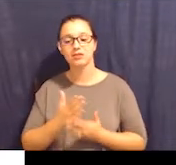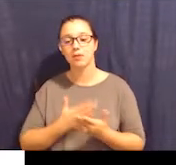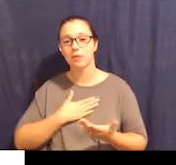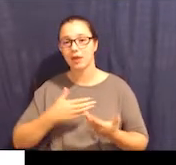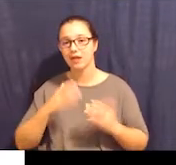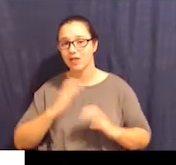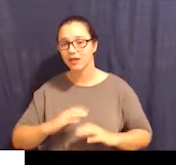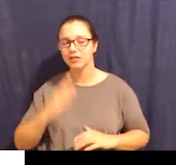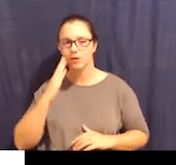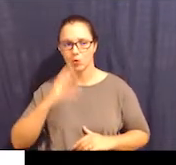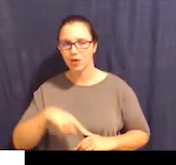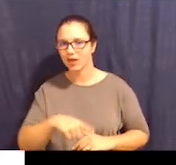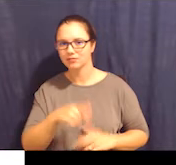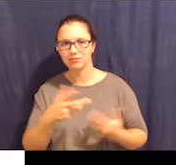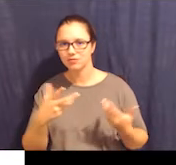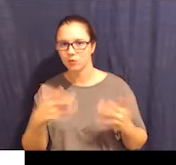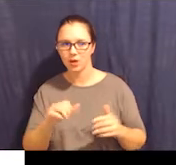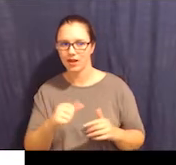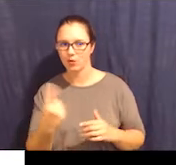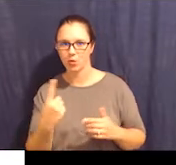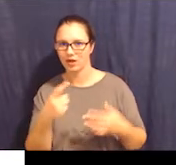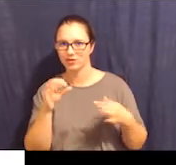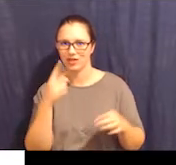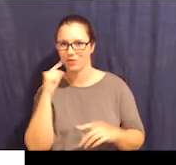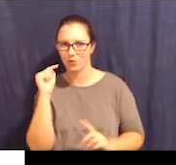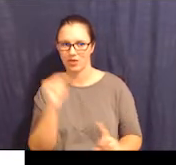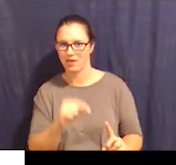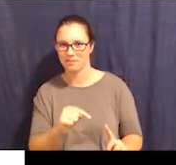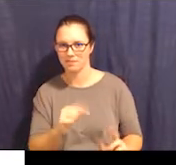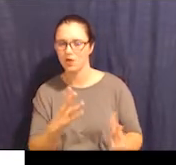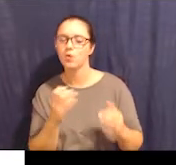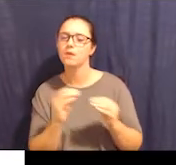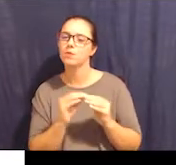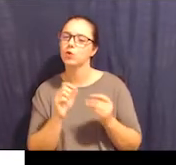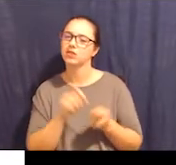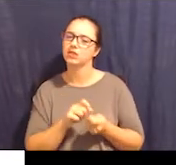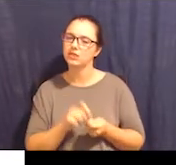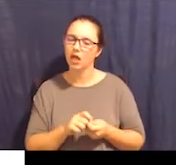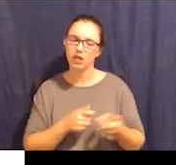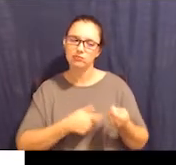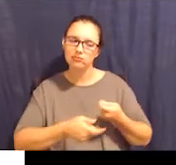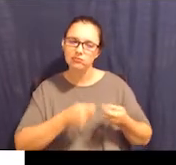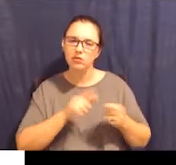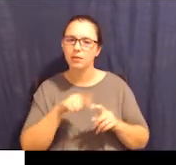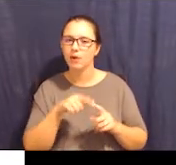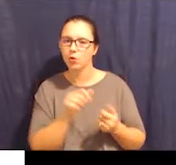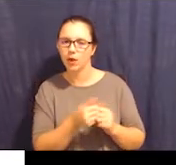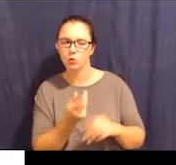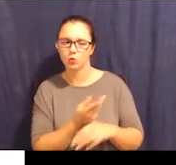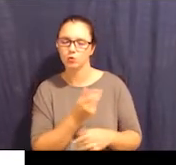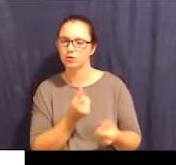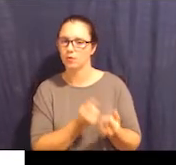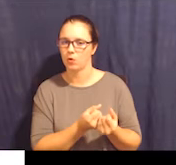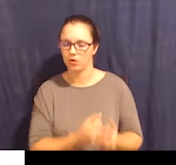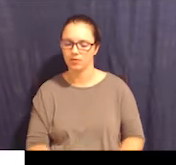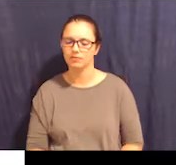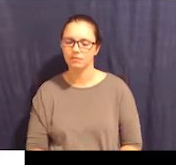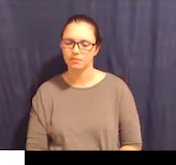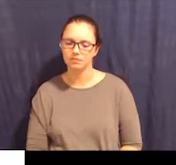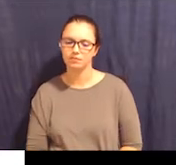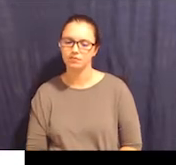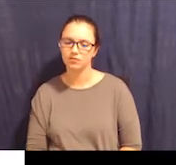Some of my clients who I know are not going to want anyone to make decisions for them and want a little bit more detail about how they use support.